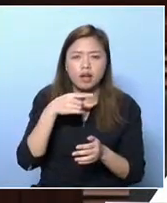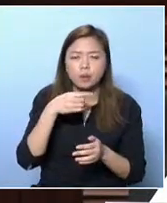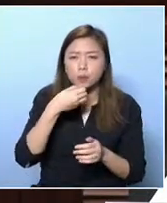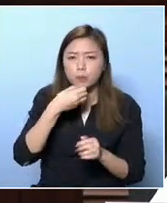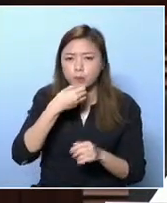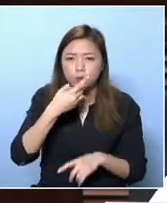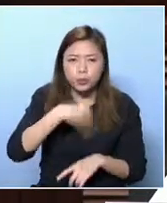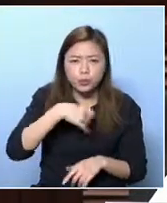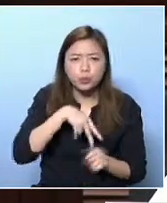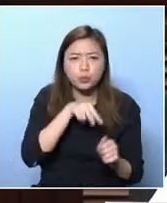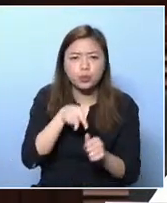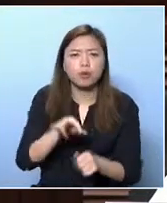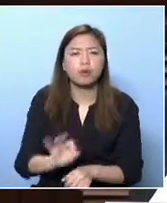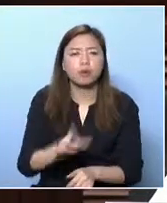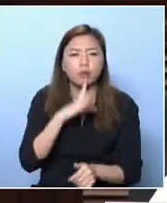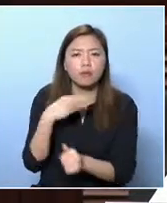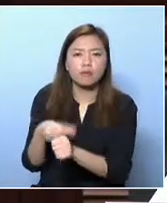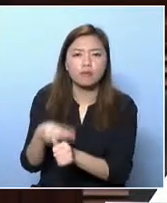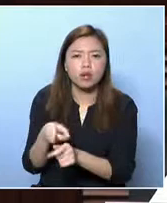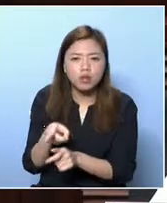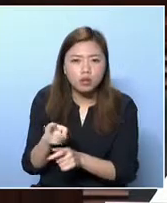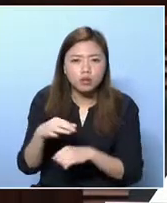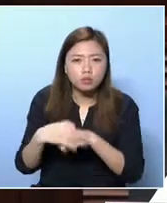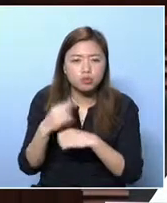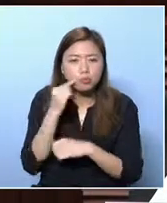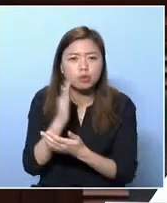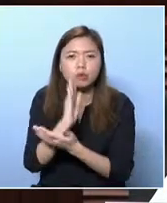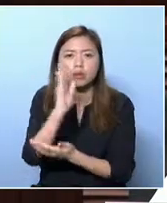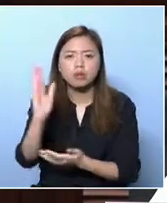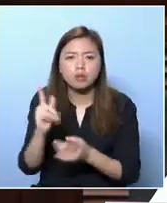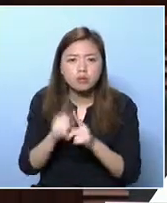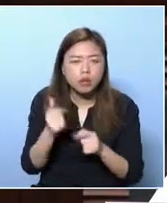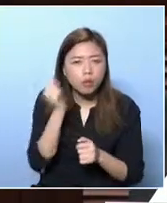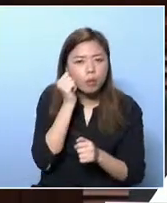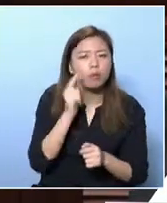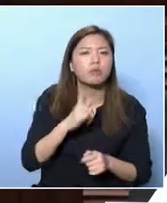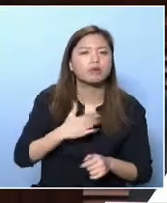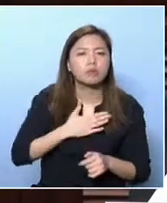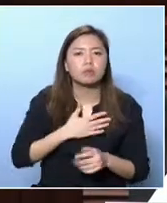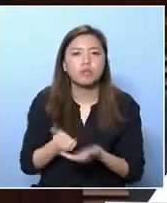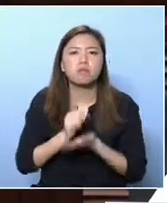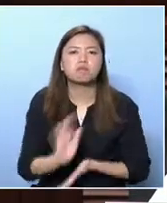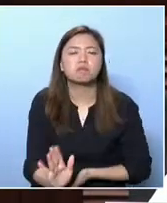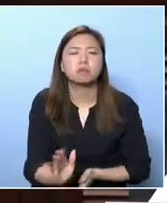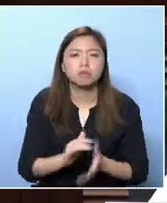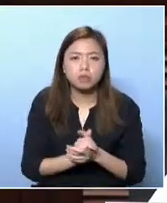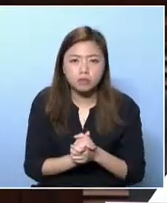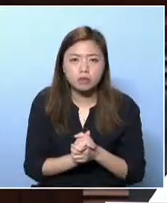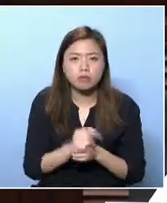EMs, not because they discriminate against them, but that they don't have much experience in managing